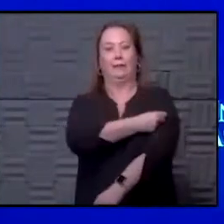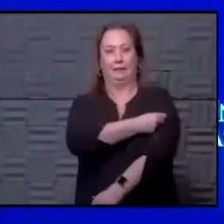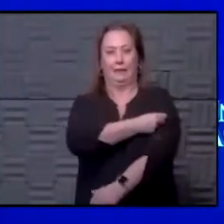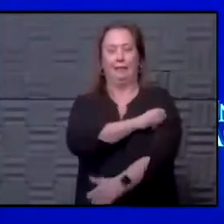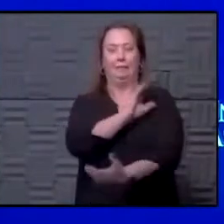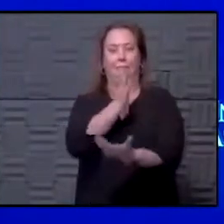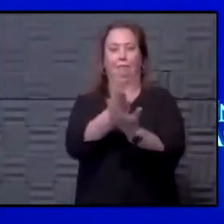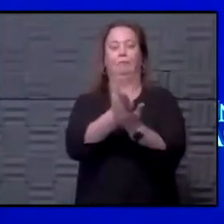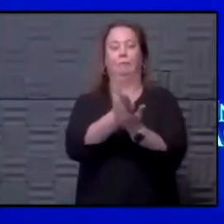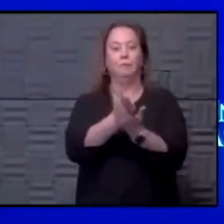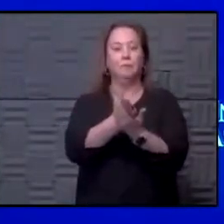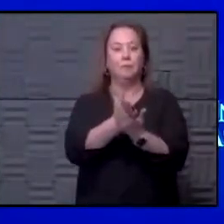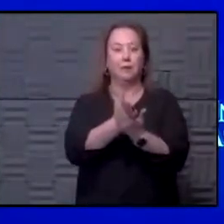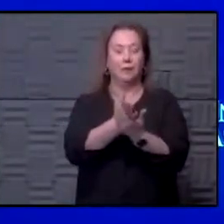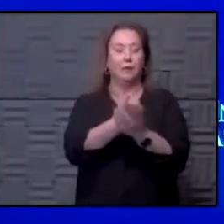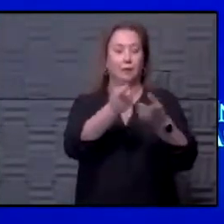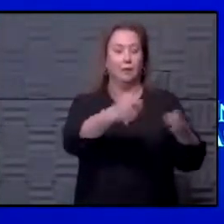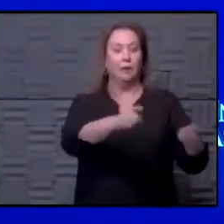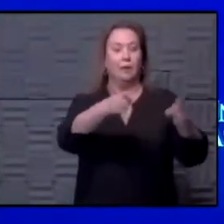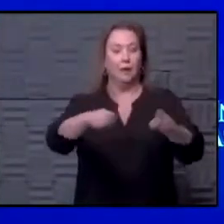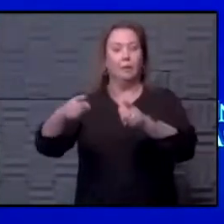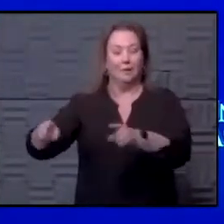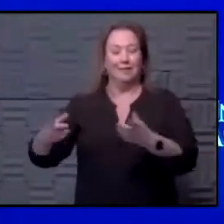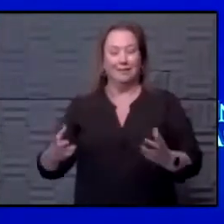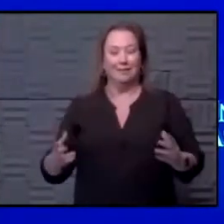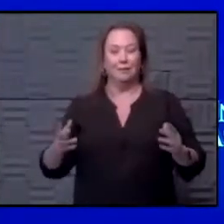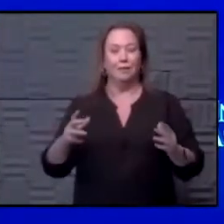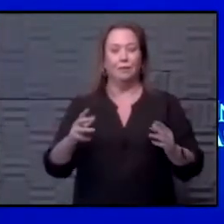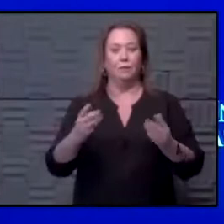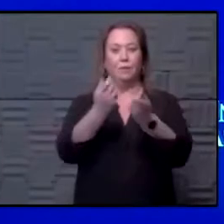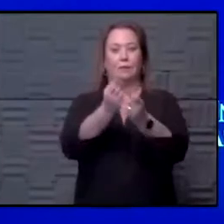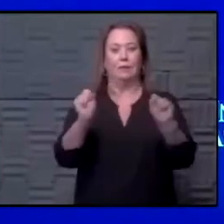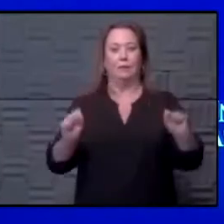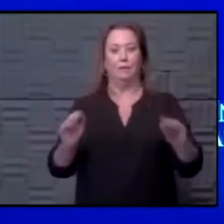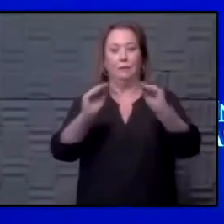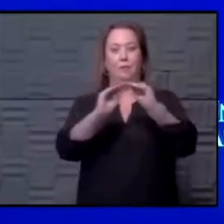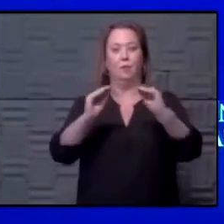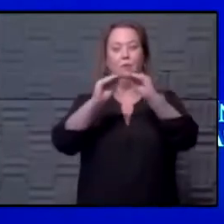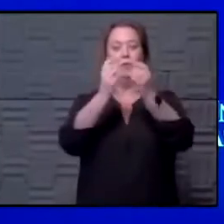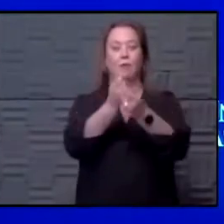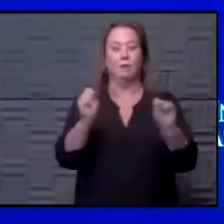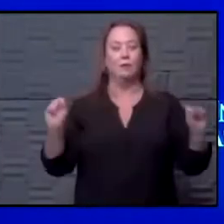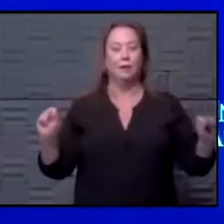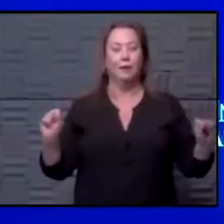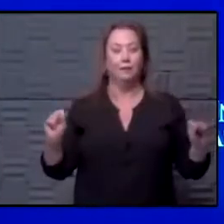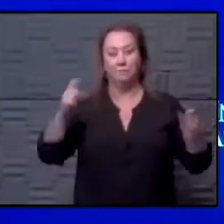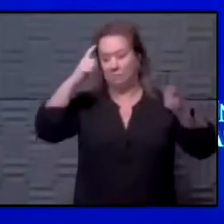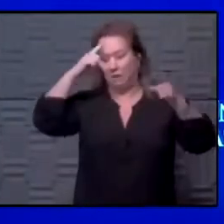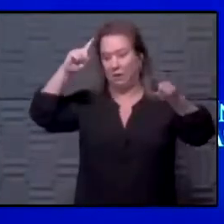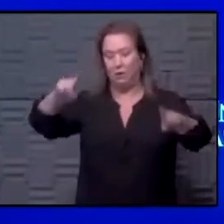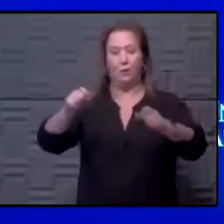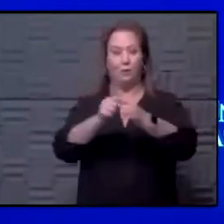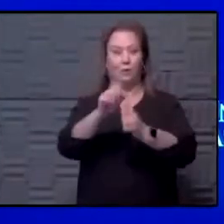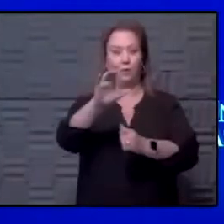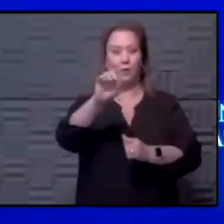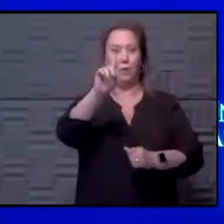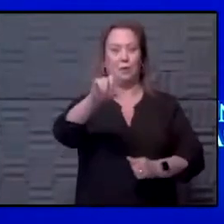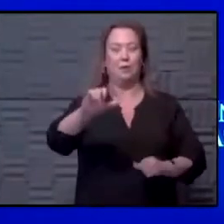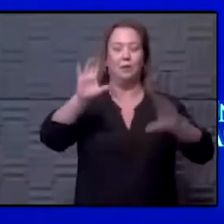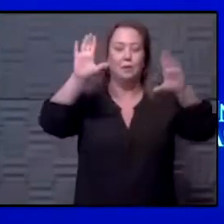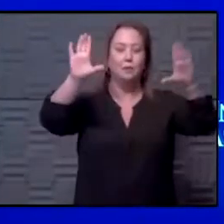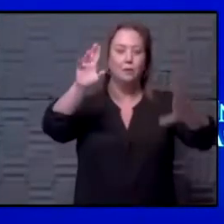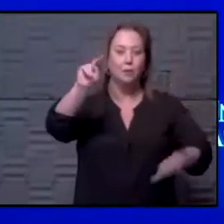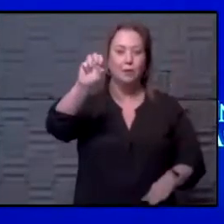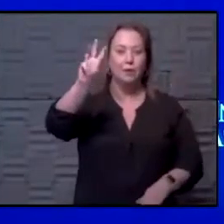going to be coming into play. And as that happens, we're all going to get safer. And that is, I agree with you, Cody. That's great news. I'm